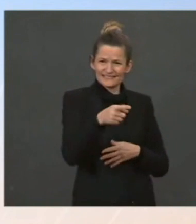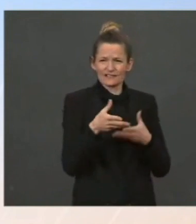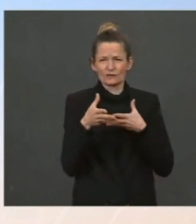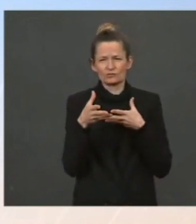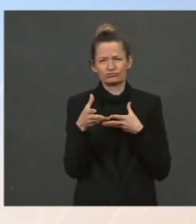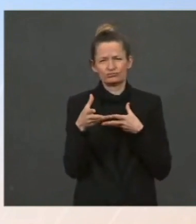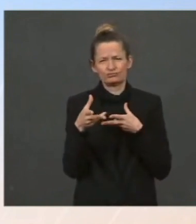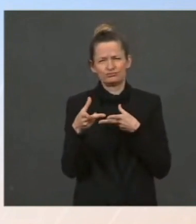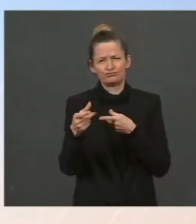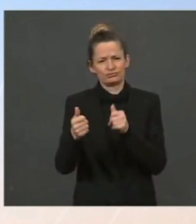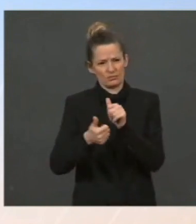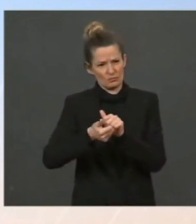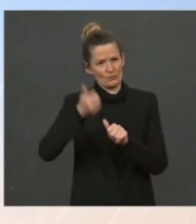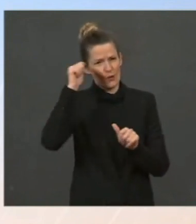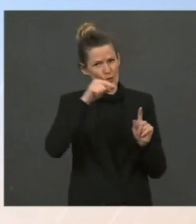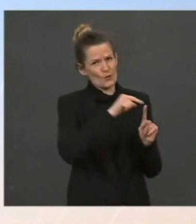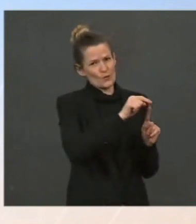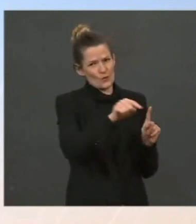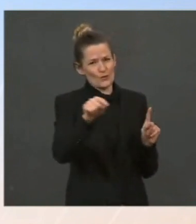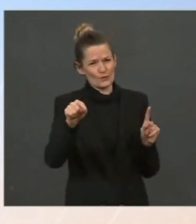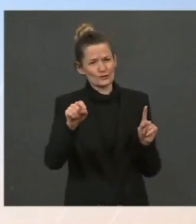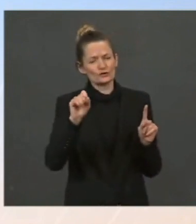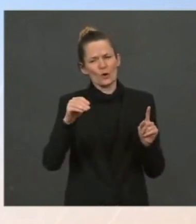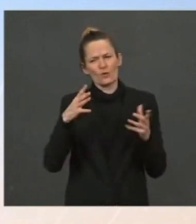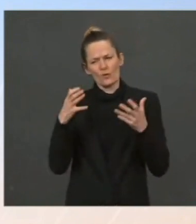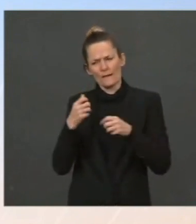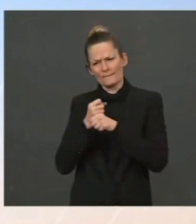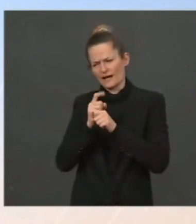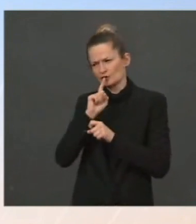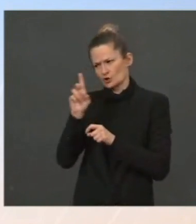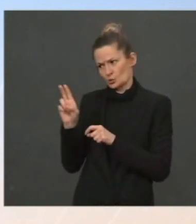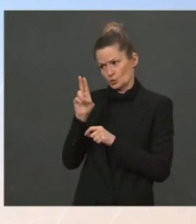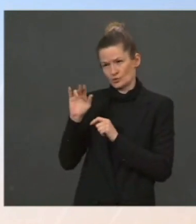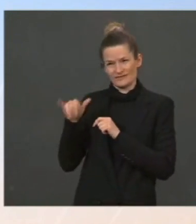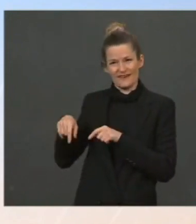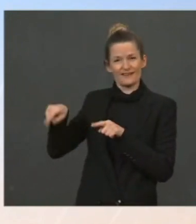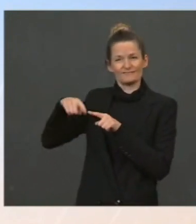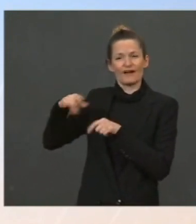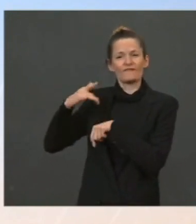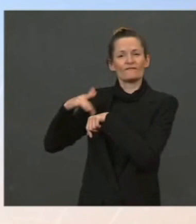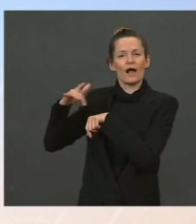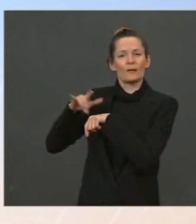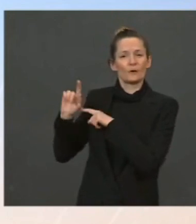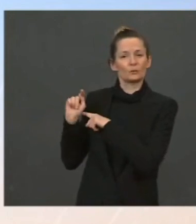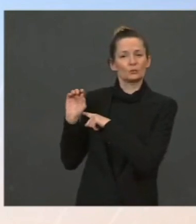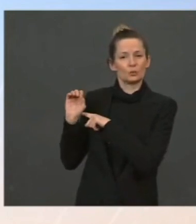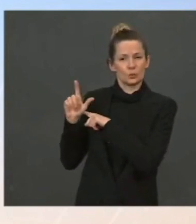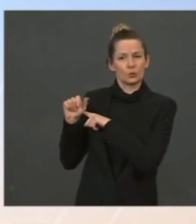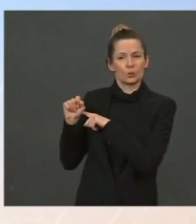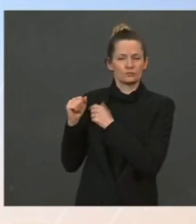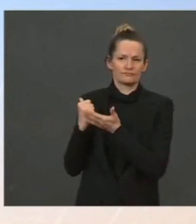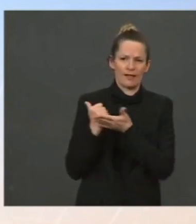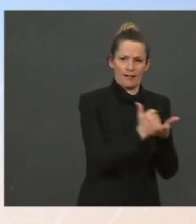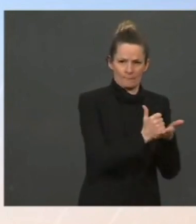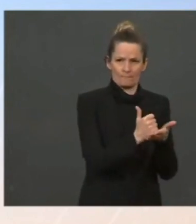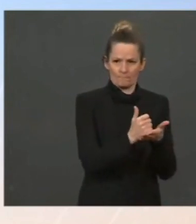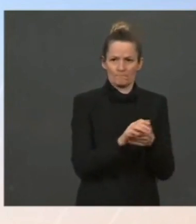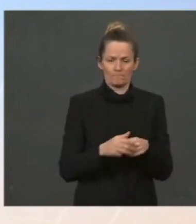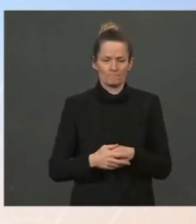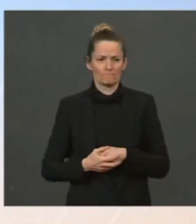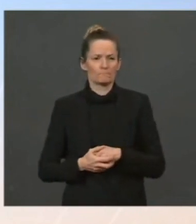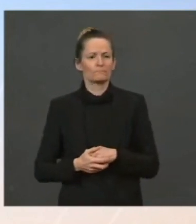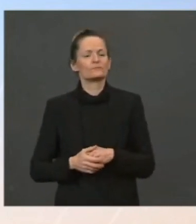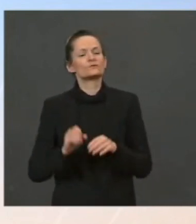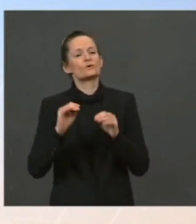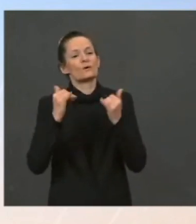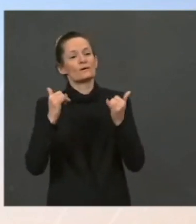array of tools and he's prepared to evaluate them and use them. But as we look ahead, the situation shows that